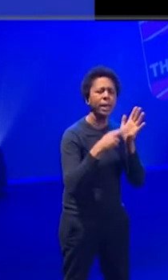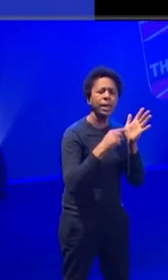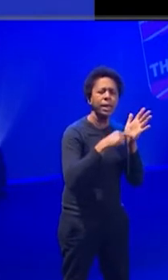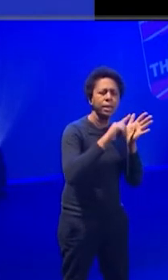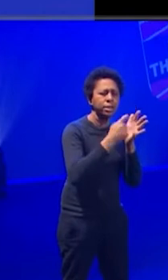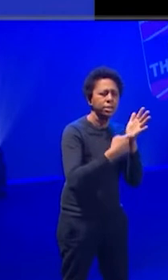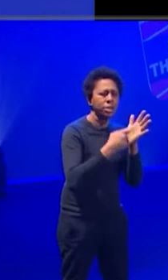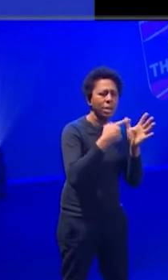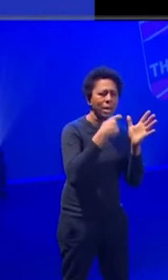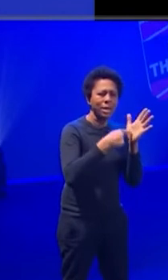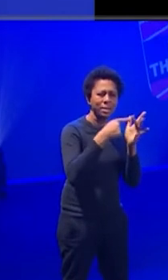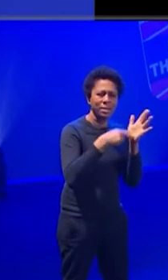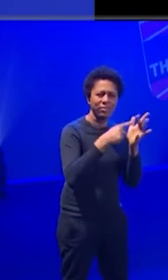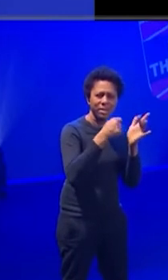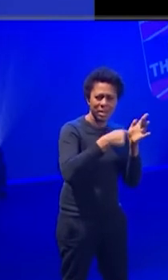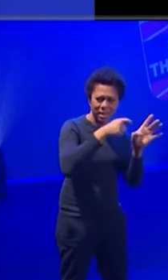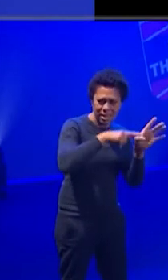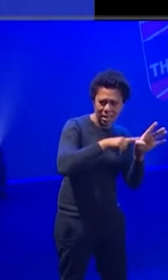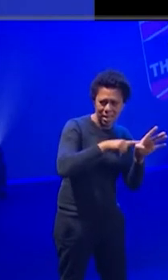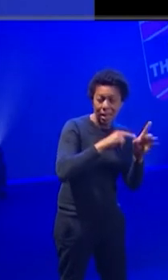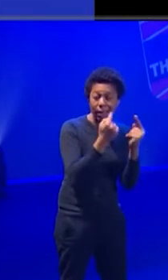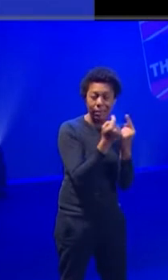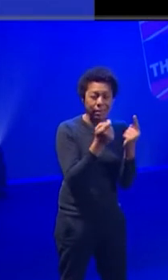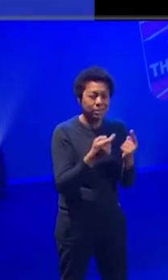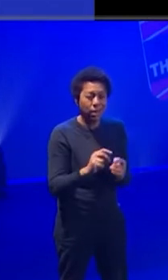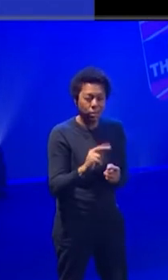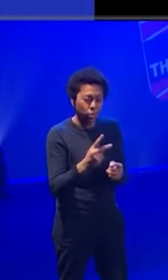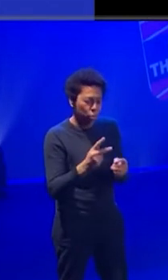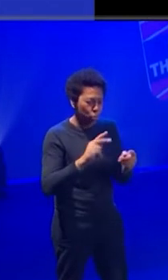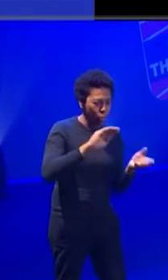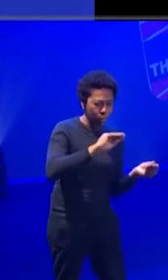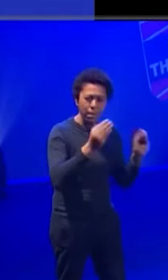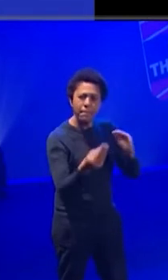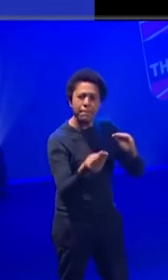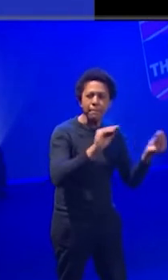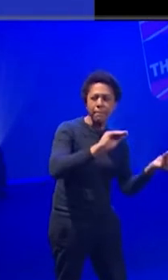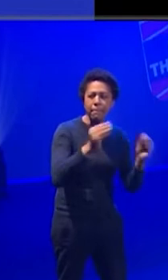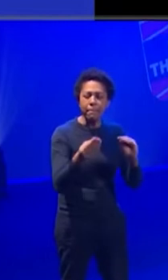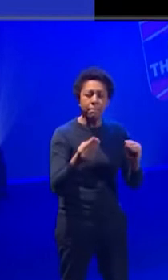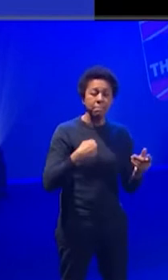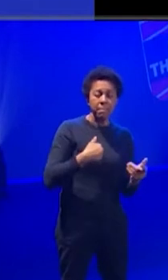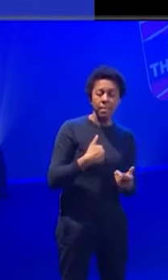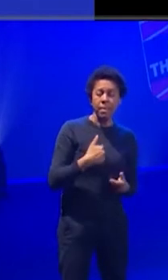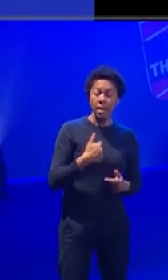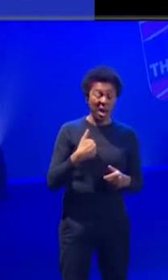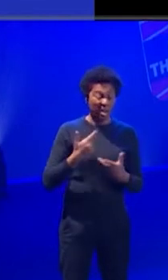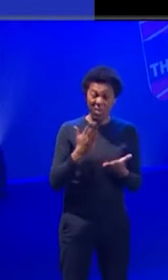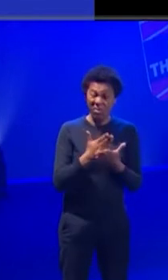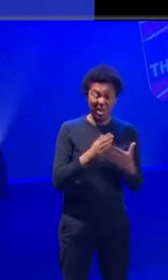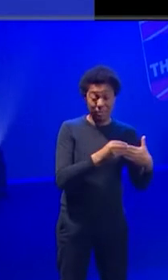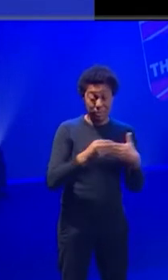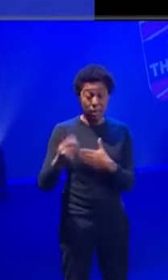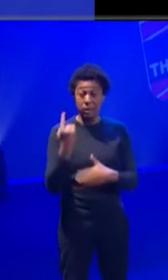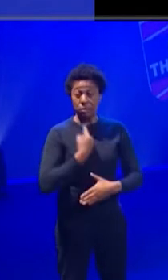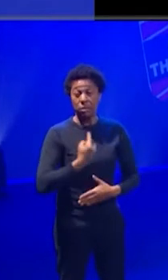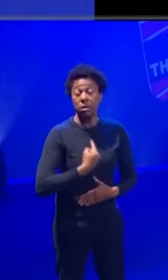things that are too fixed. So yeah, that's been kind of like, I've just guided myself kind of through aesthetics rather than